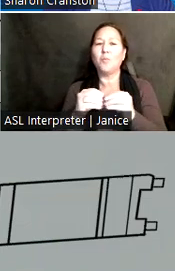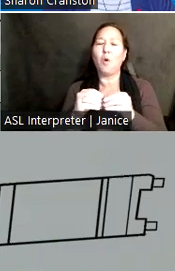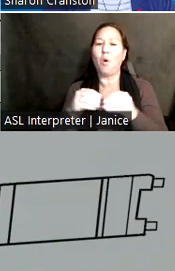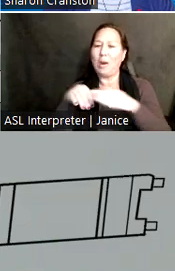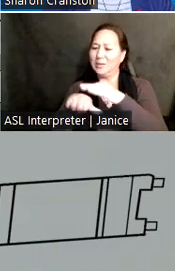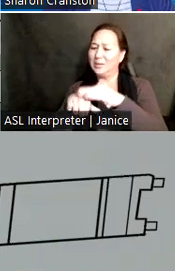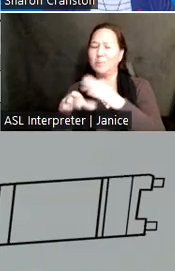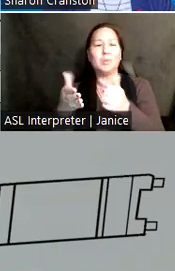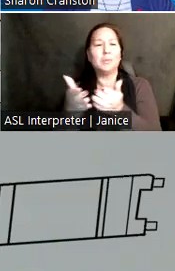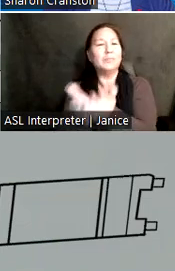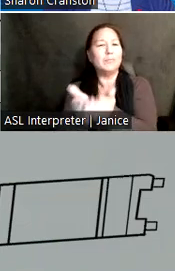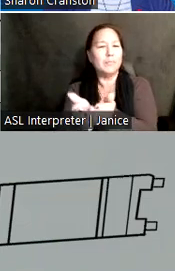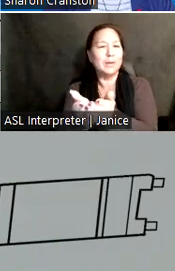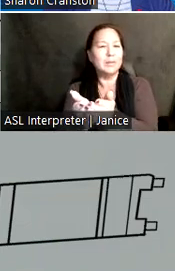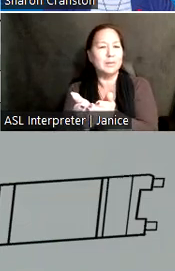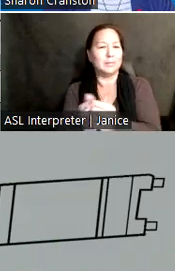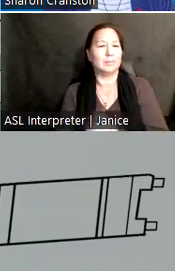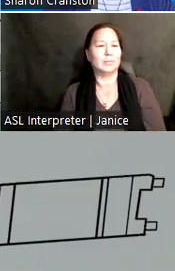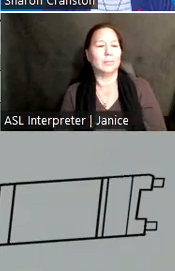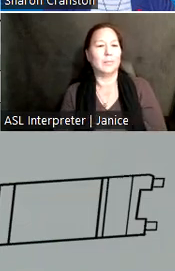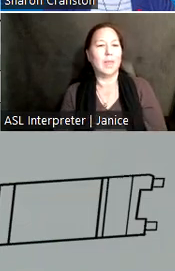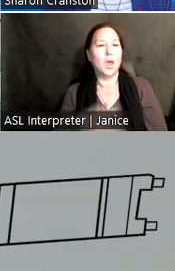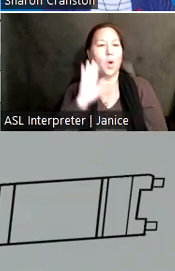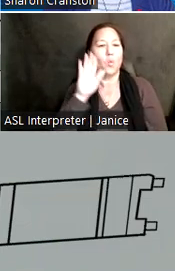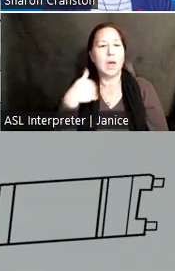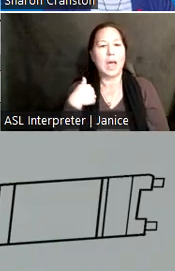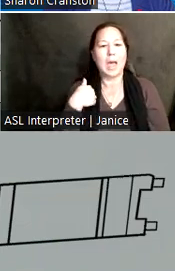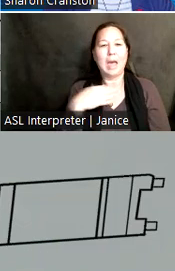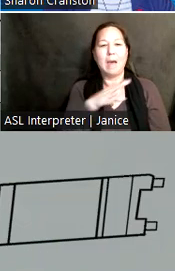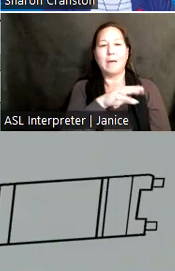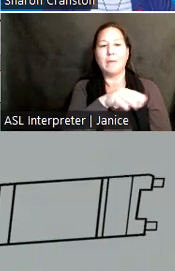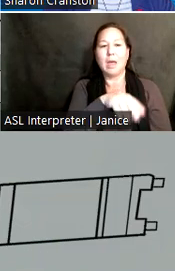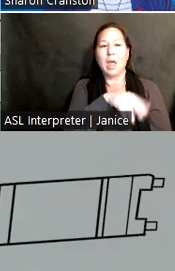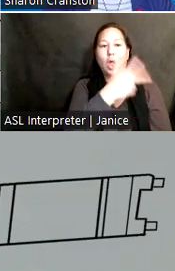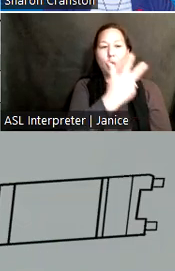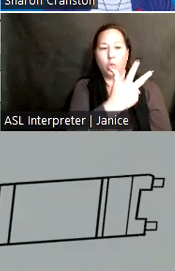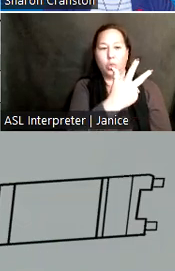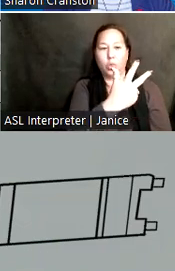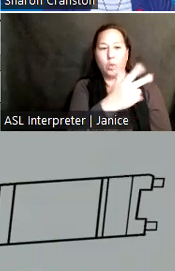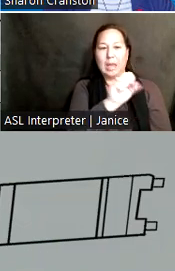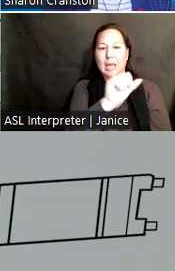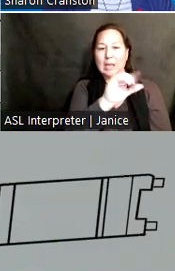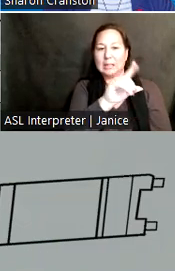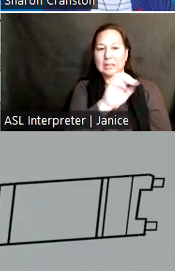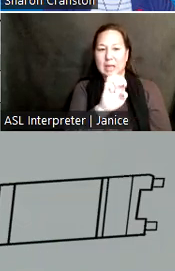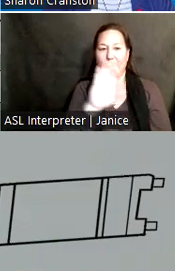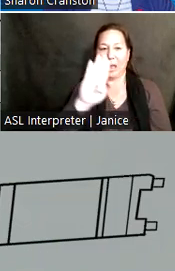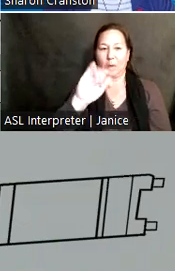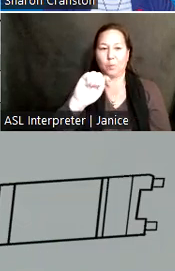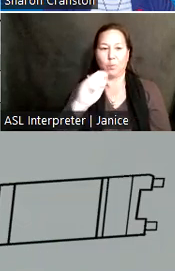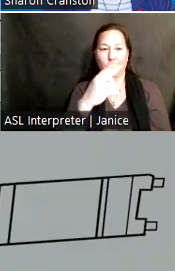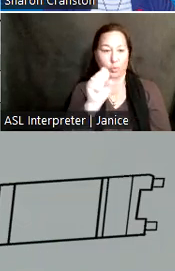new dock will allow for three side berths and one bow loading berth. We will meet ADA, MAAB,